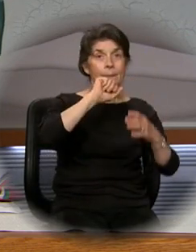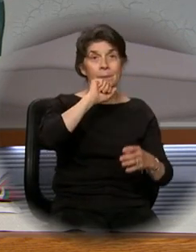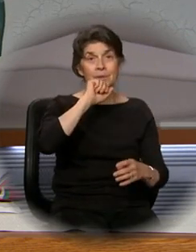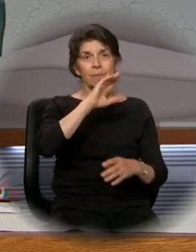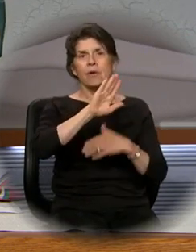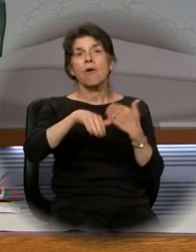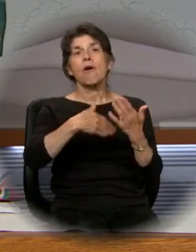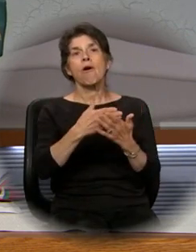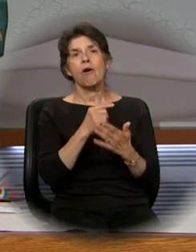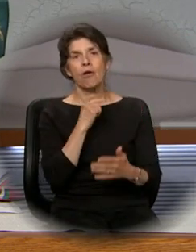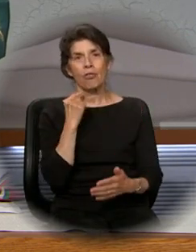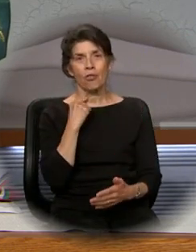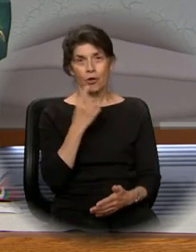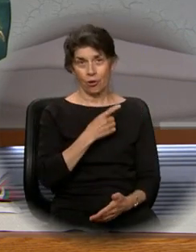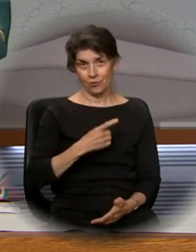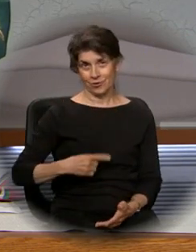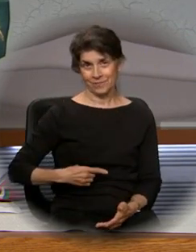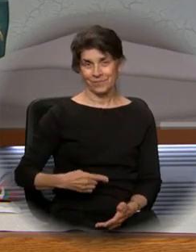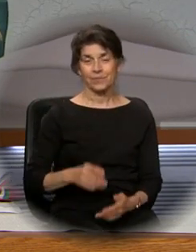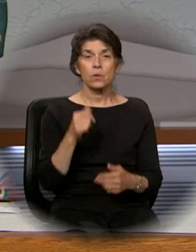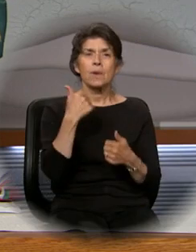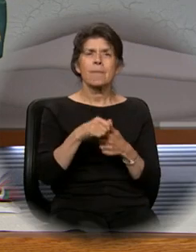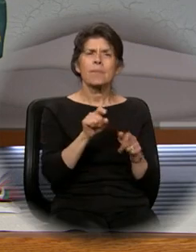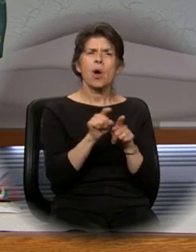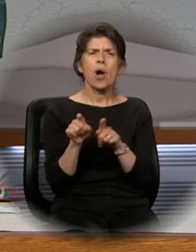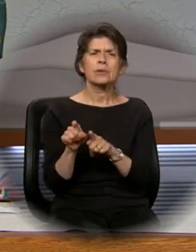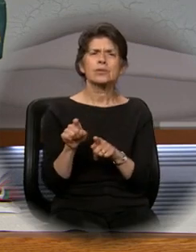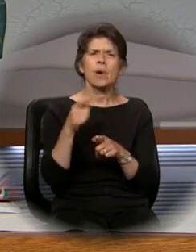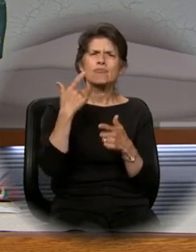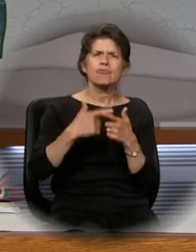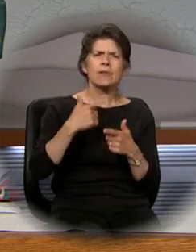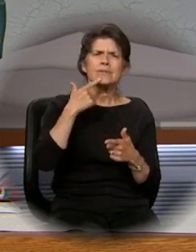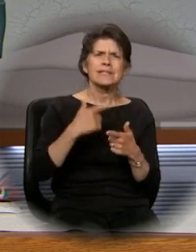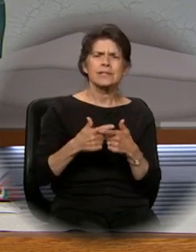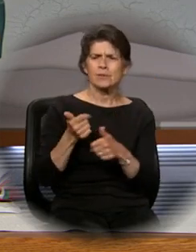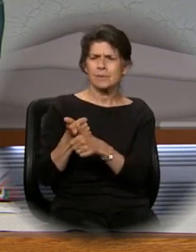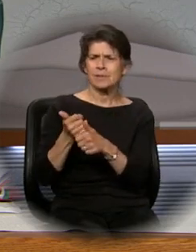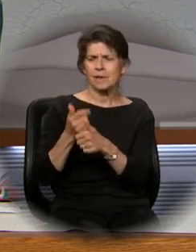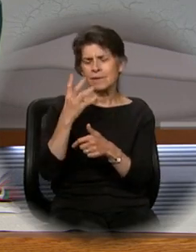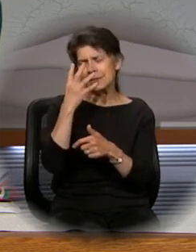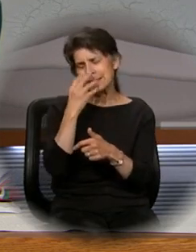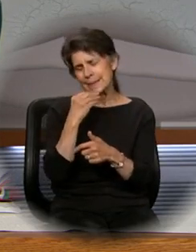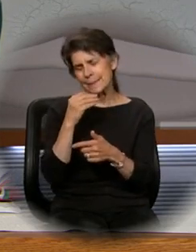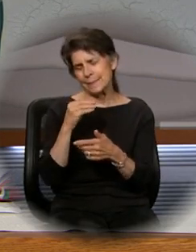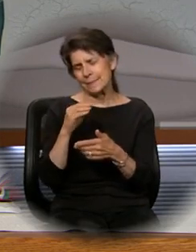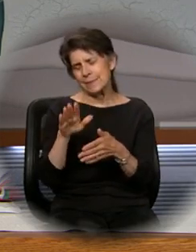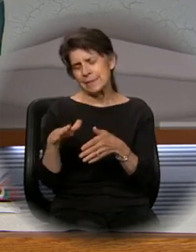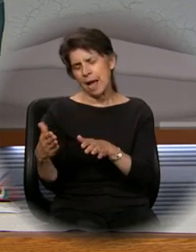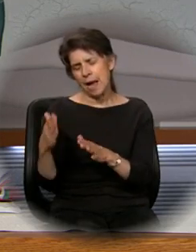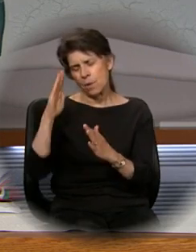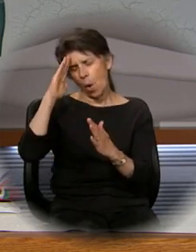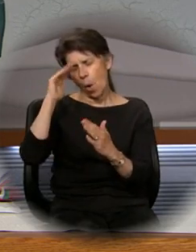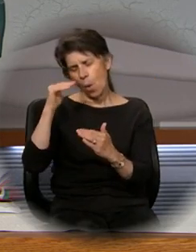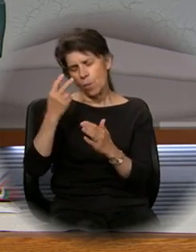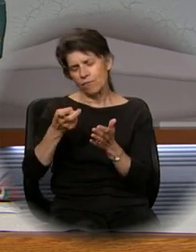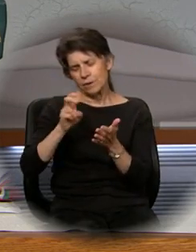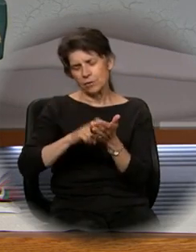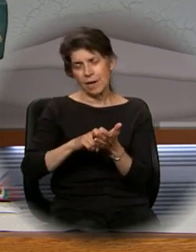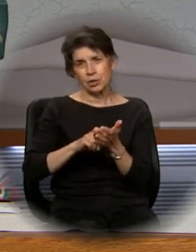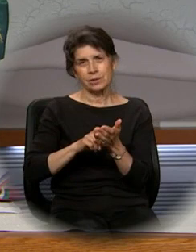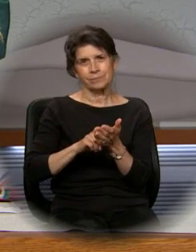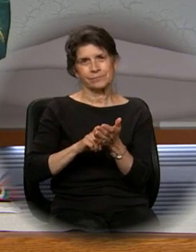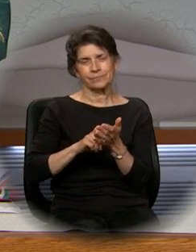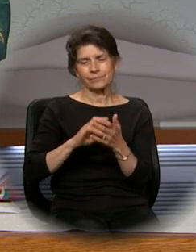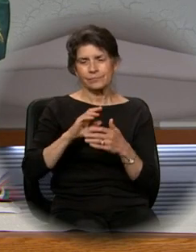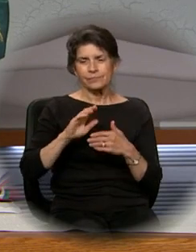clergy. Remember also our brothers and sisters who have fallen asleep in the hope of the resurrection and all who have died in your